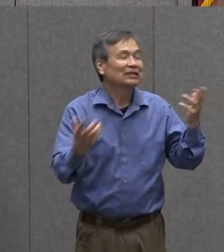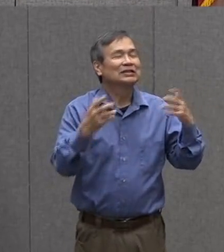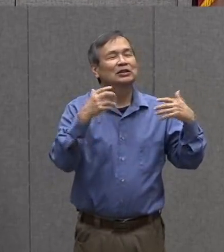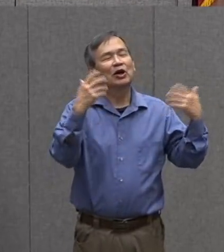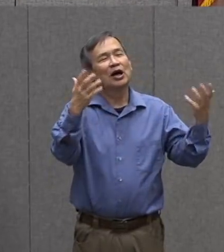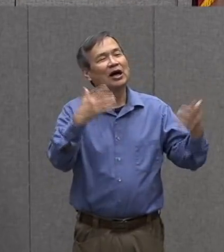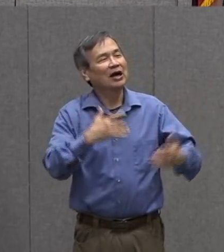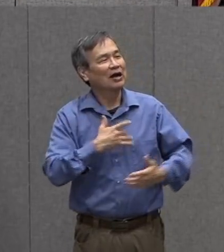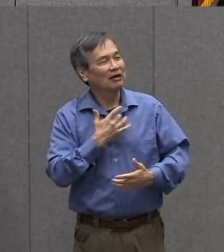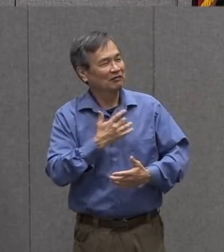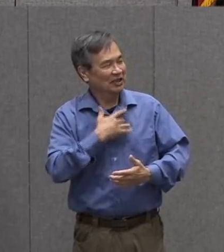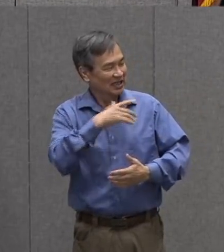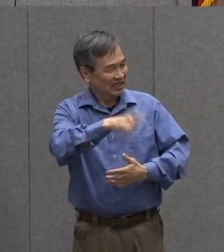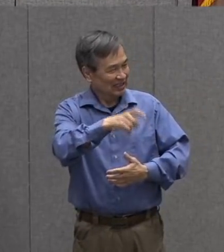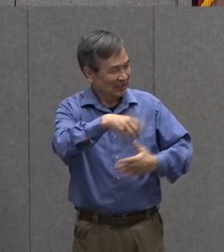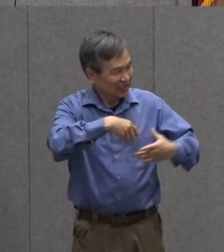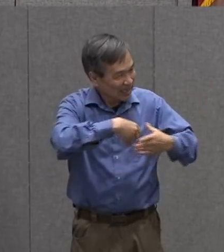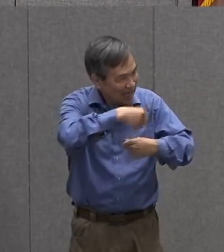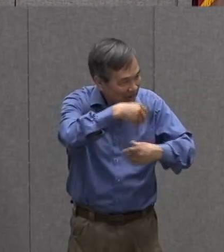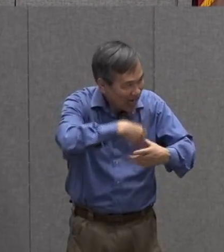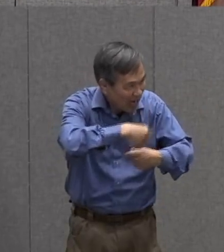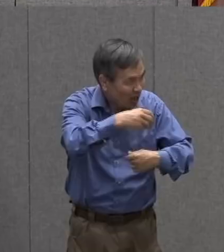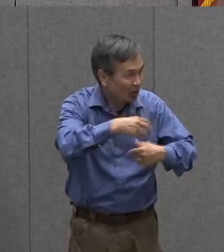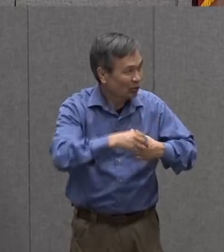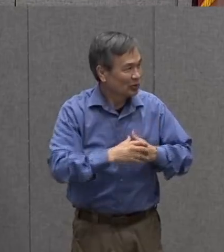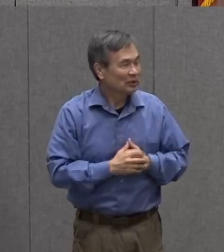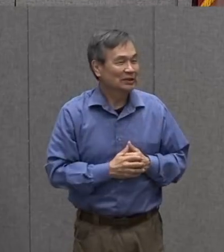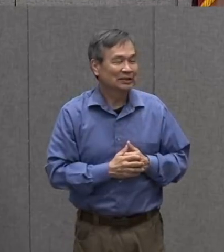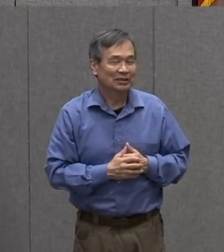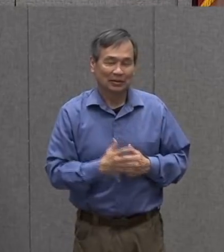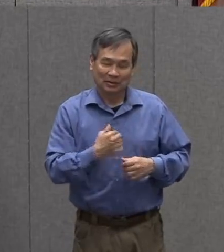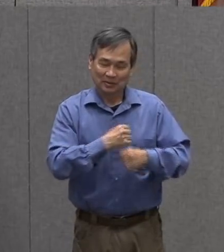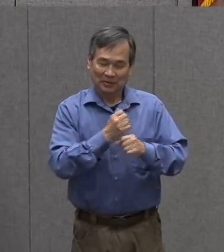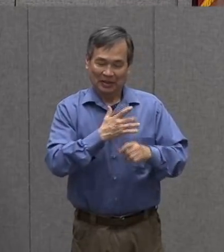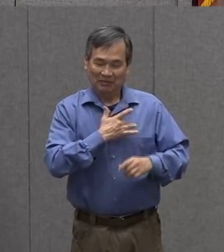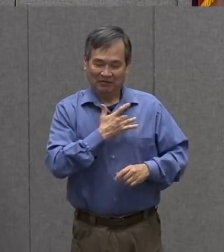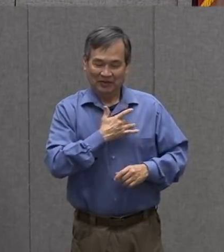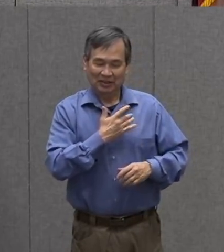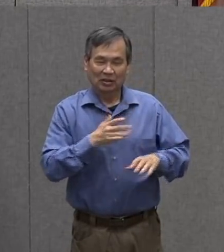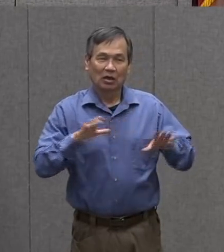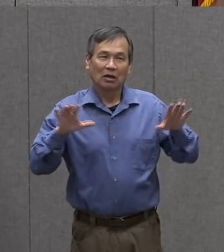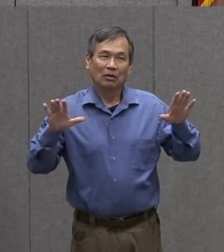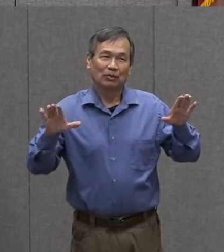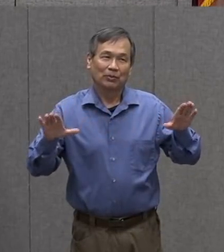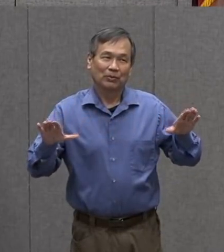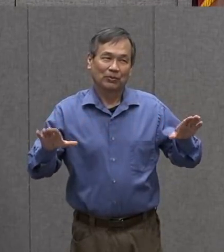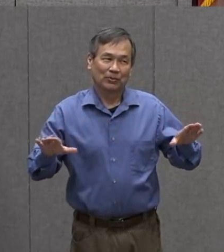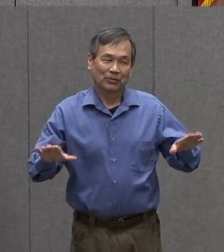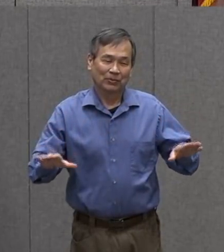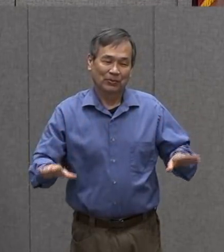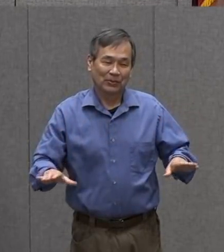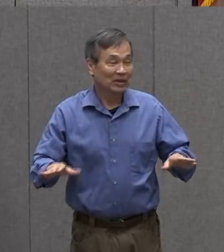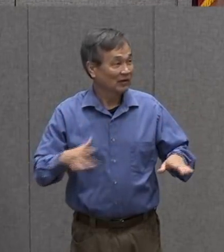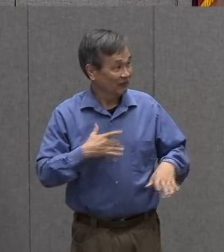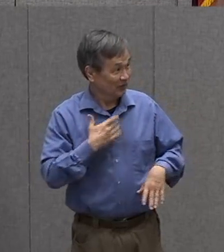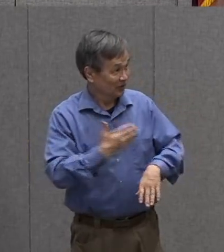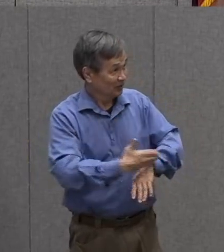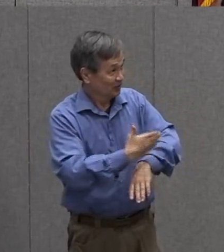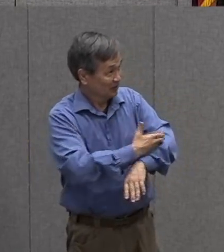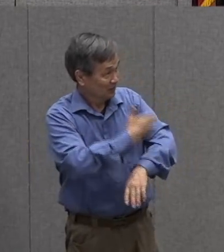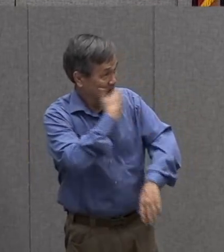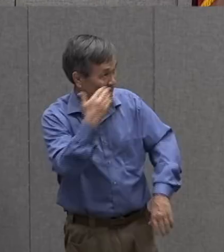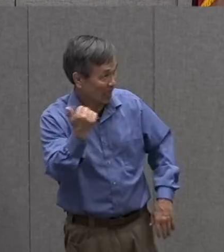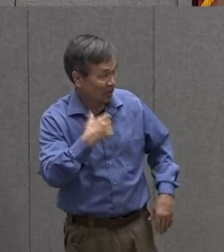so I think I need to get outside and it just makes me feel calmer and better so